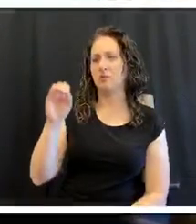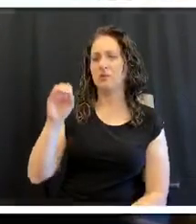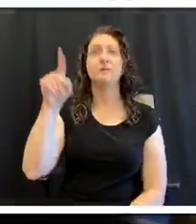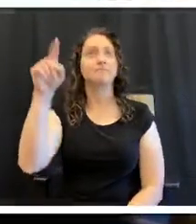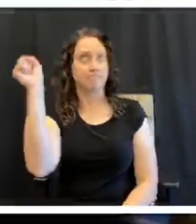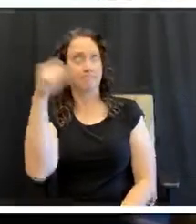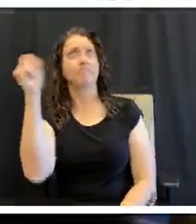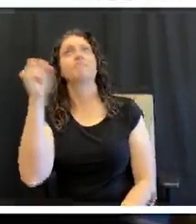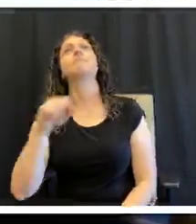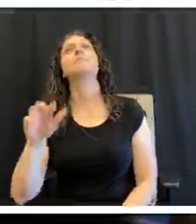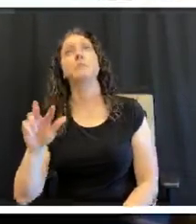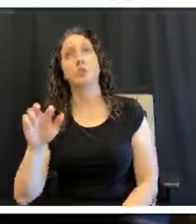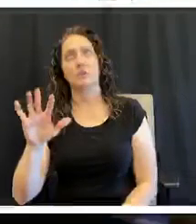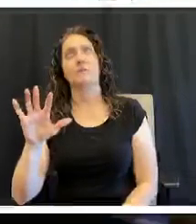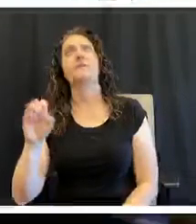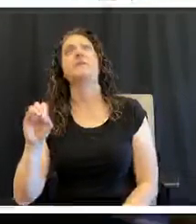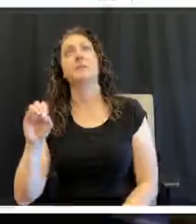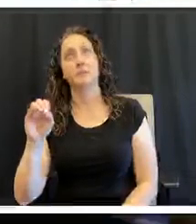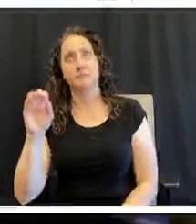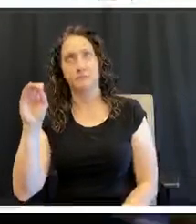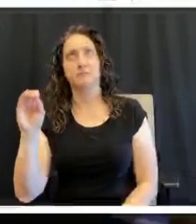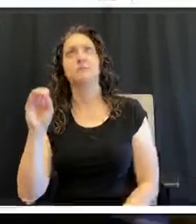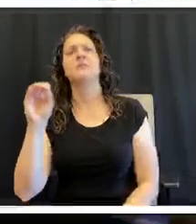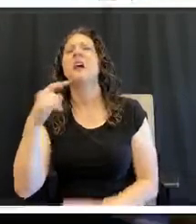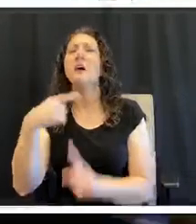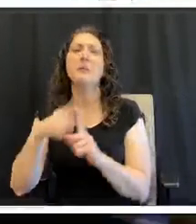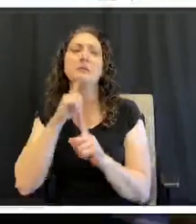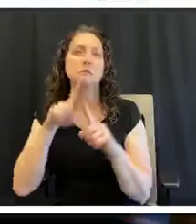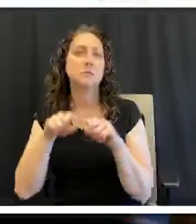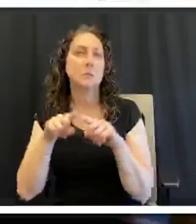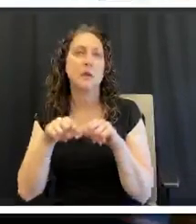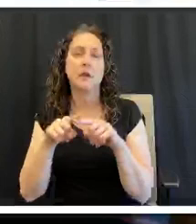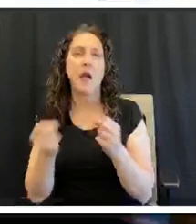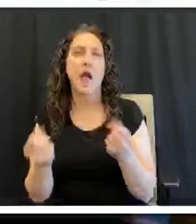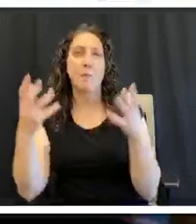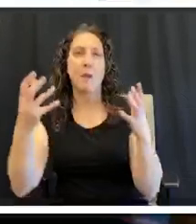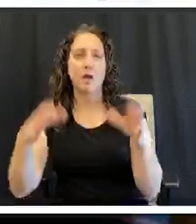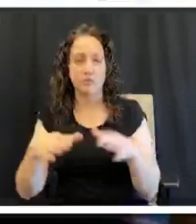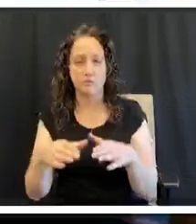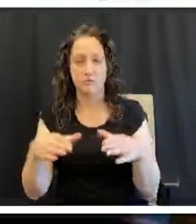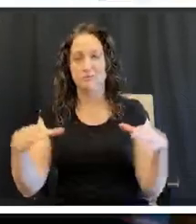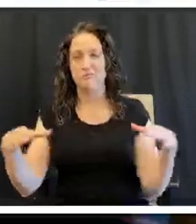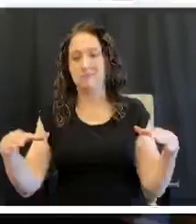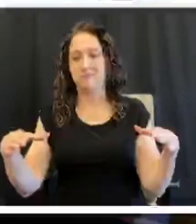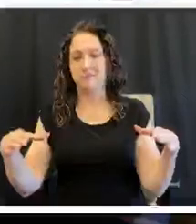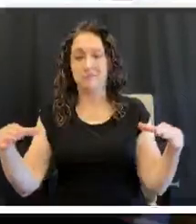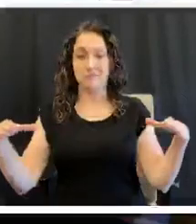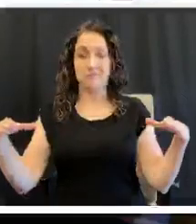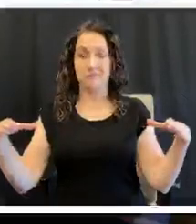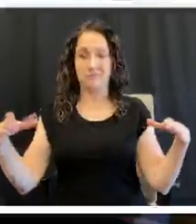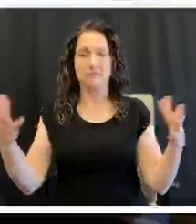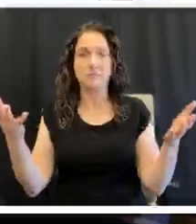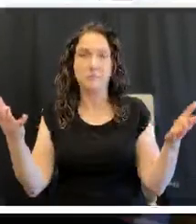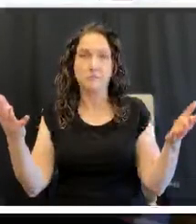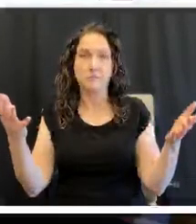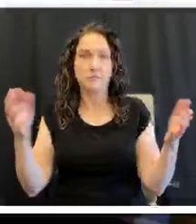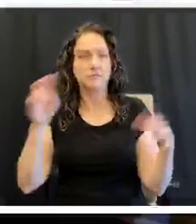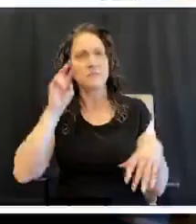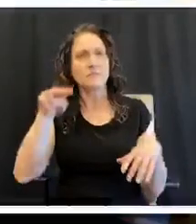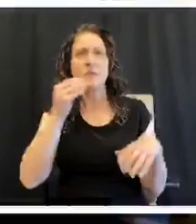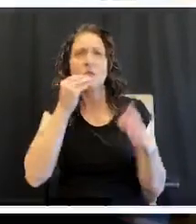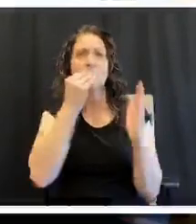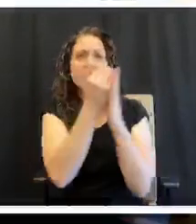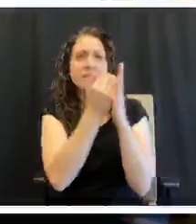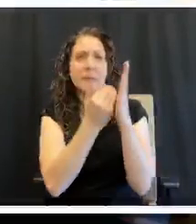350. And it just depends on how much roux I'm trying to make. If you look at recipes